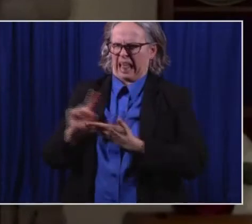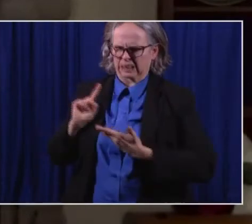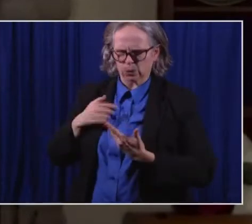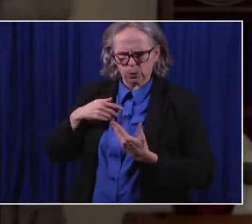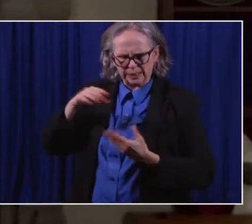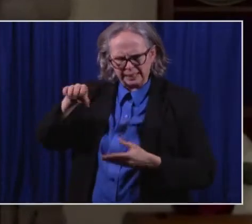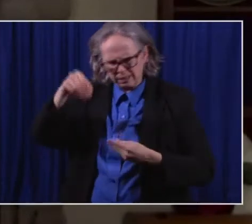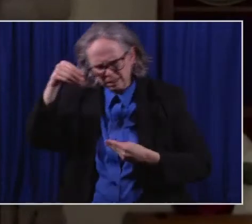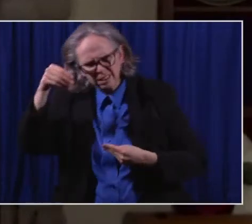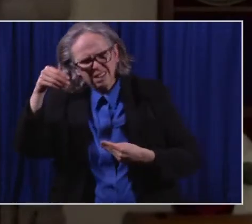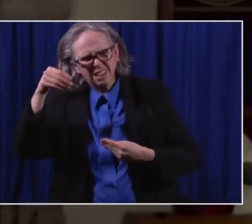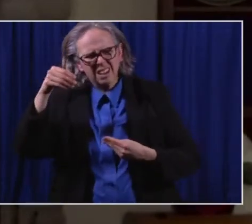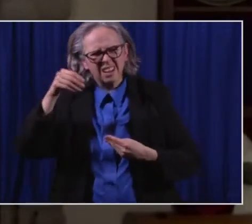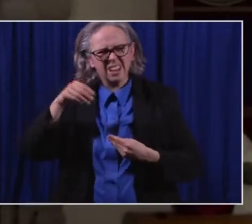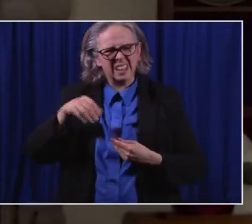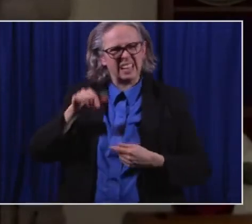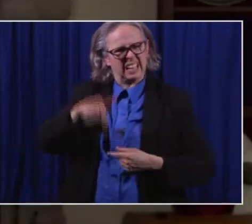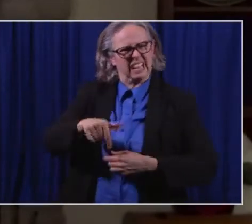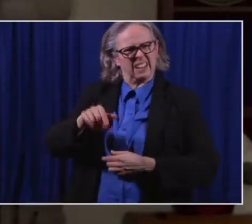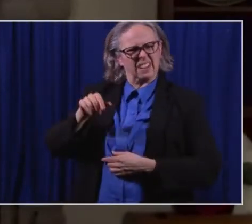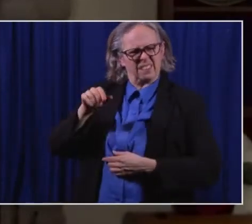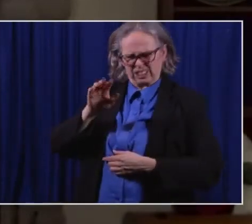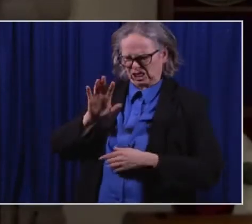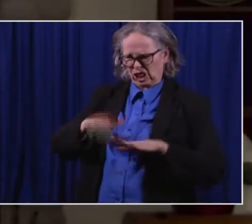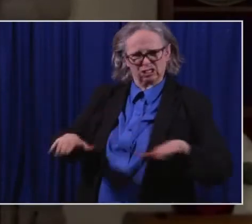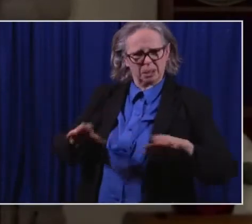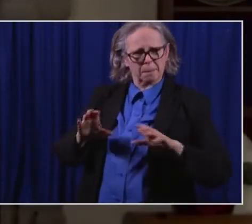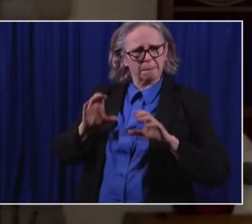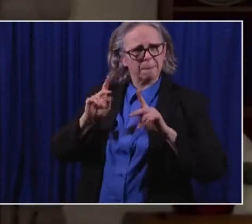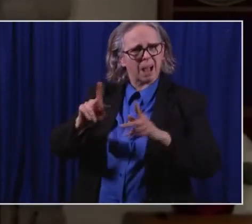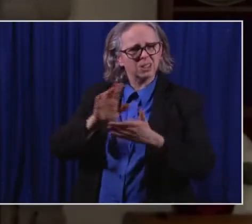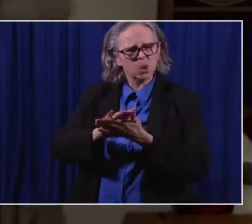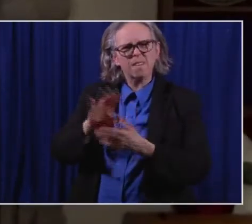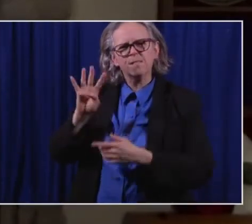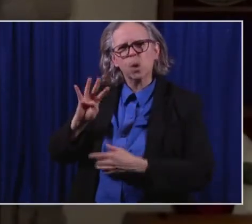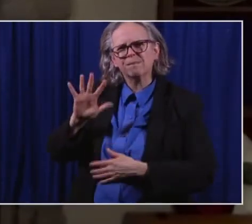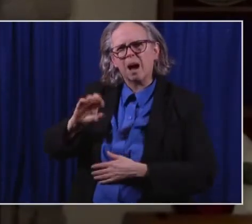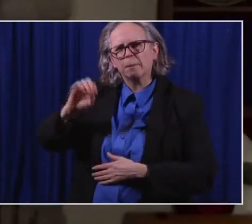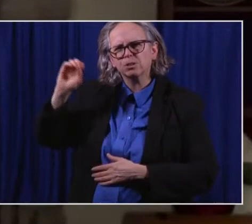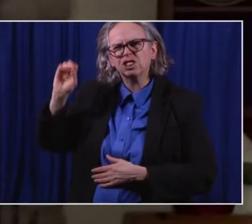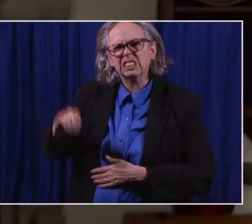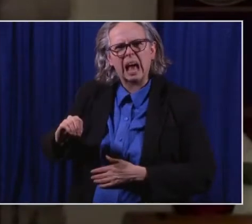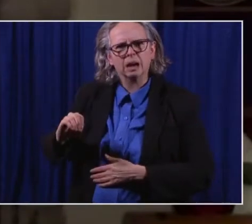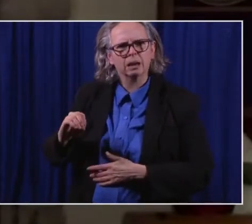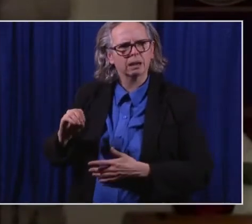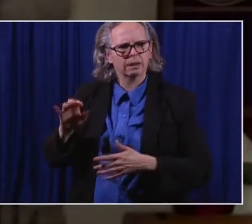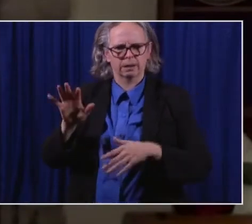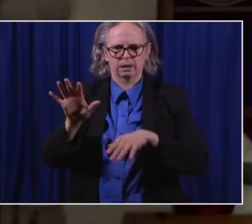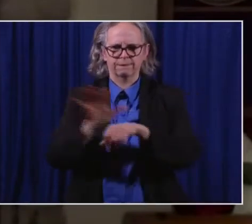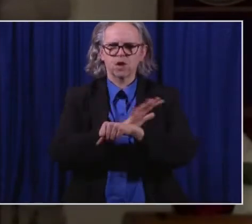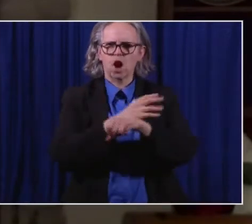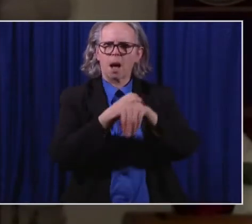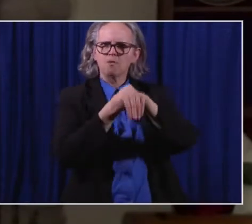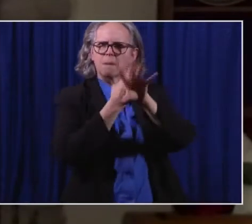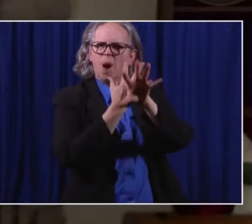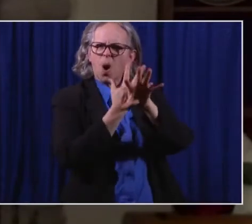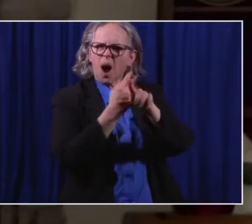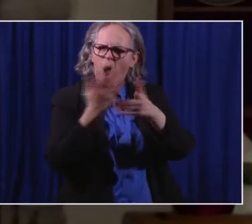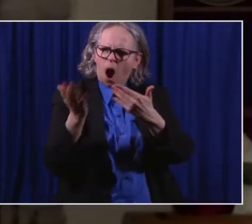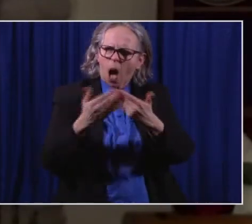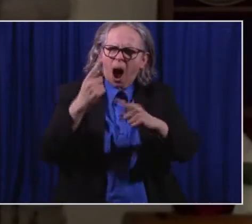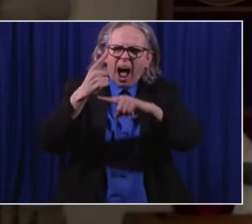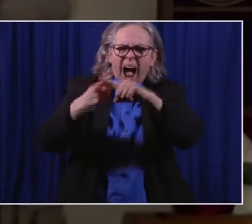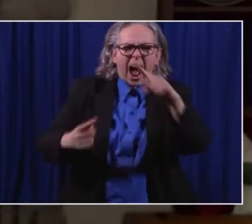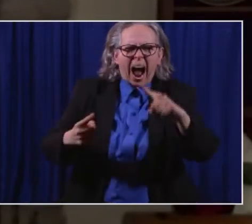in Ohio in public schools are now fully remote. 45% are fully remote, not in